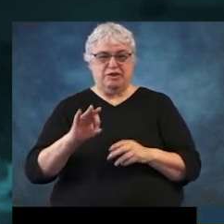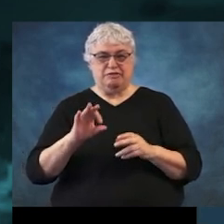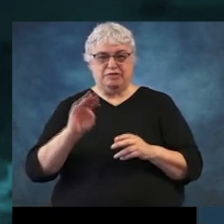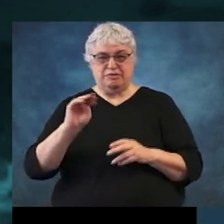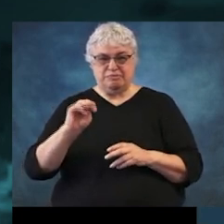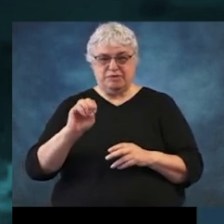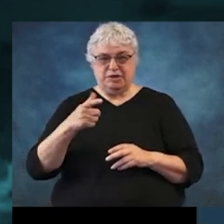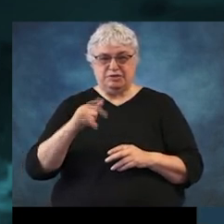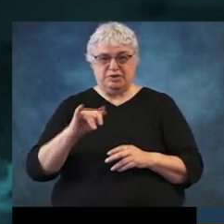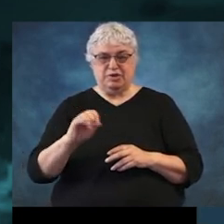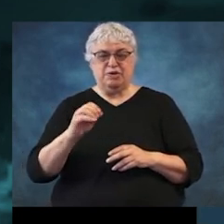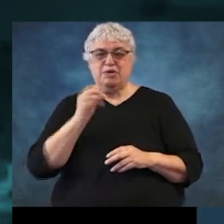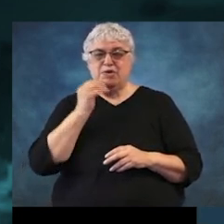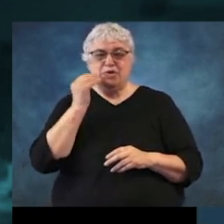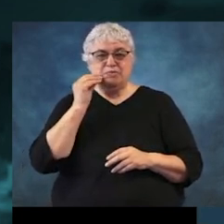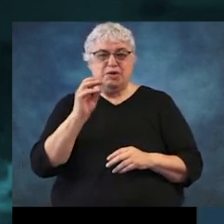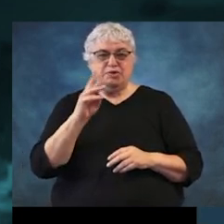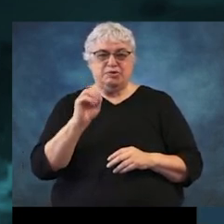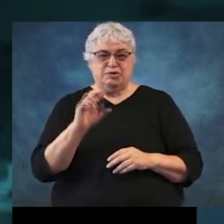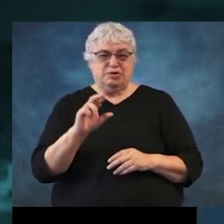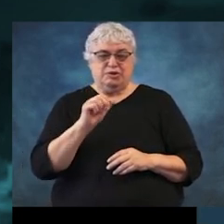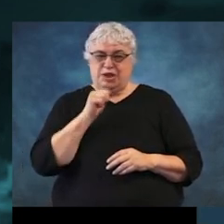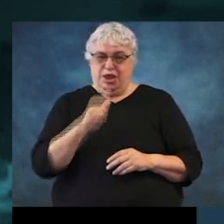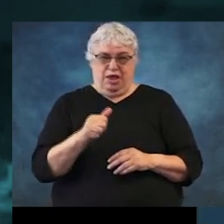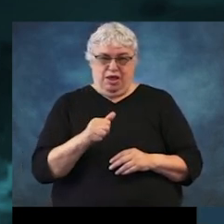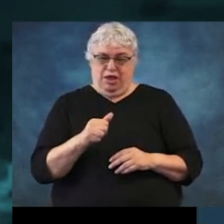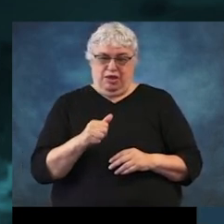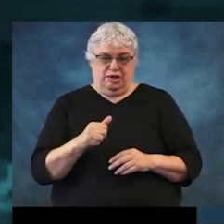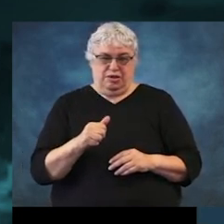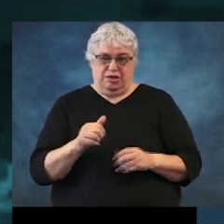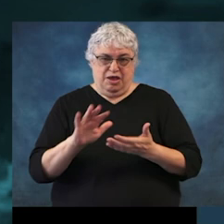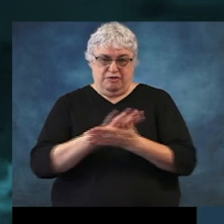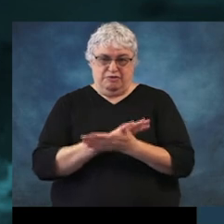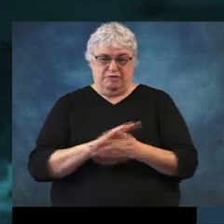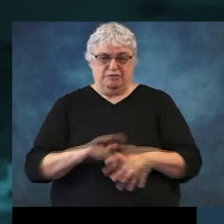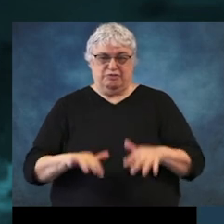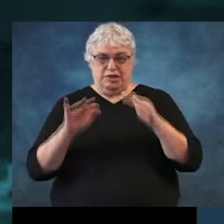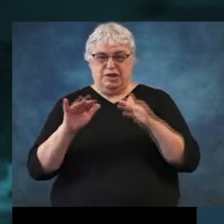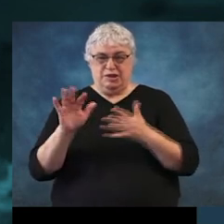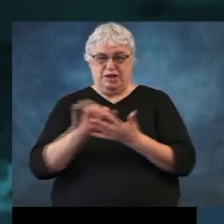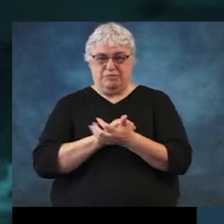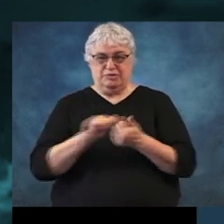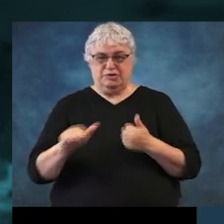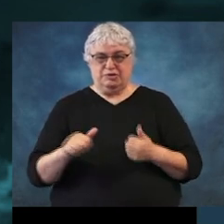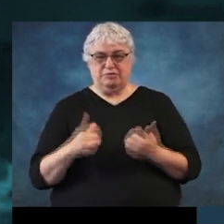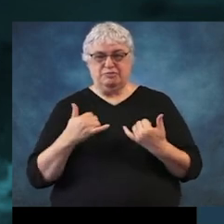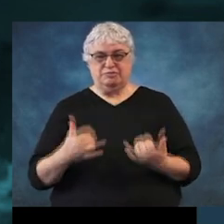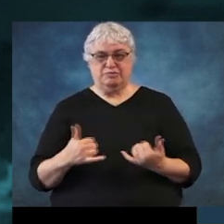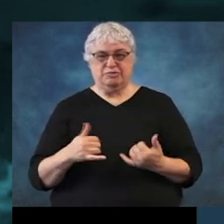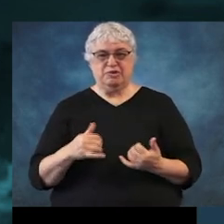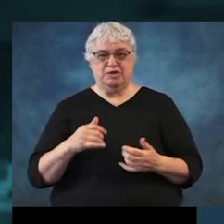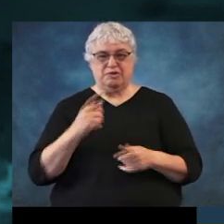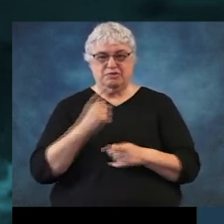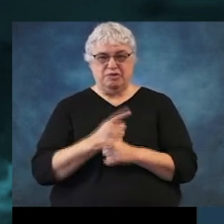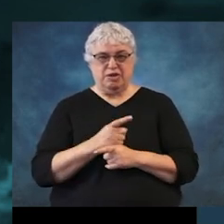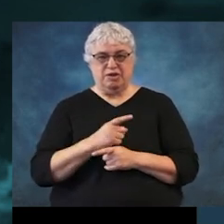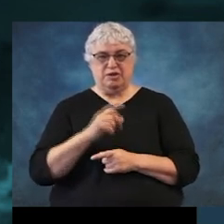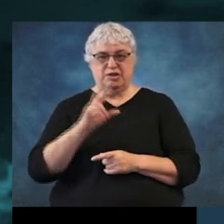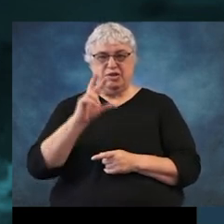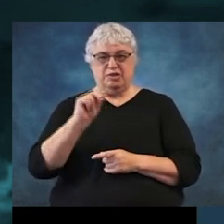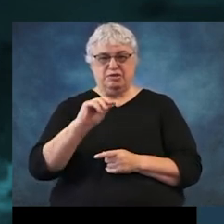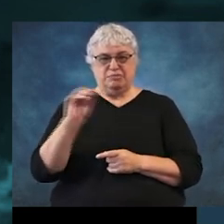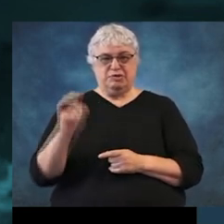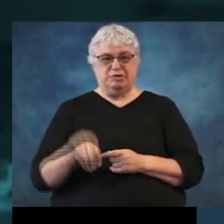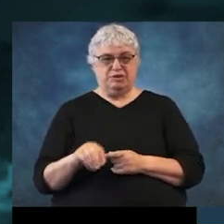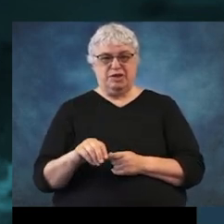homeowners insurance does not cover flood damages. So, you know, now is definitely the time to get flood insurance. Only about 30